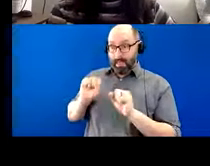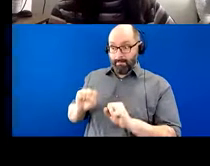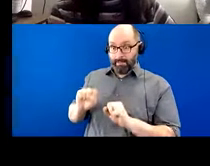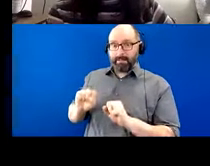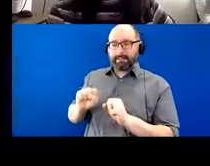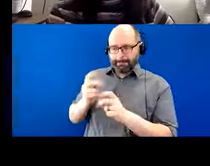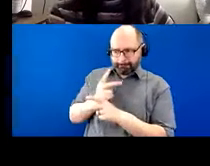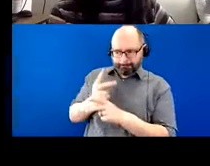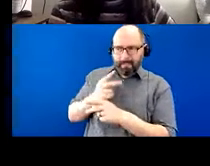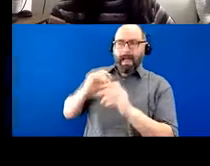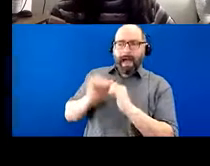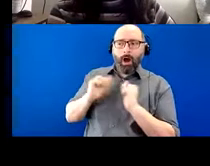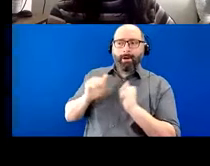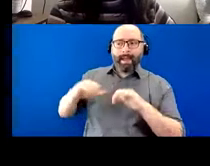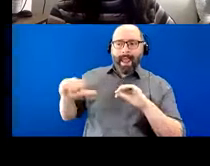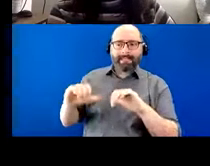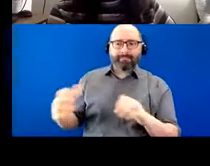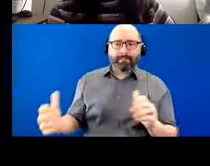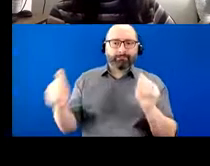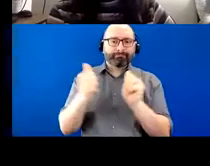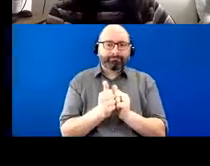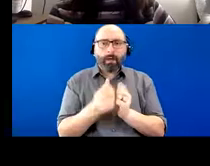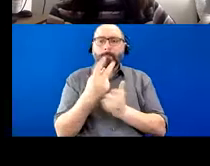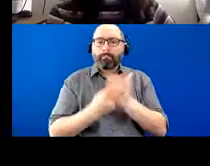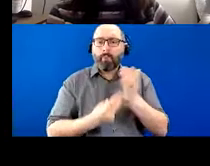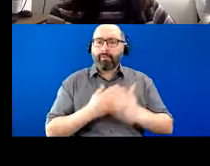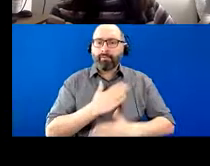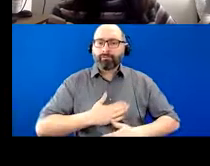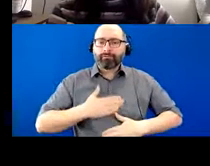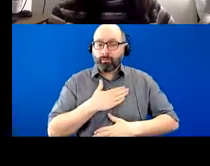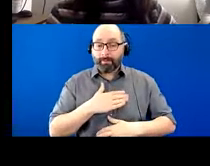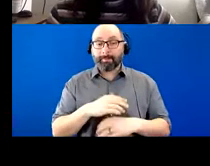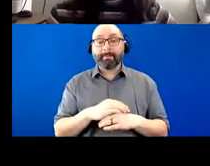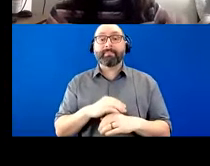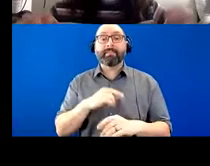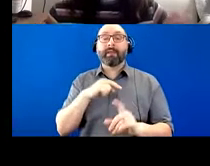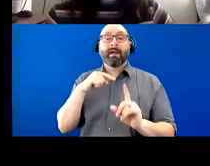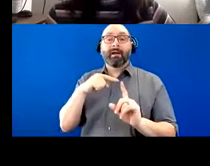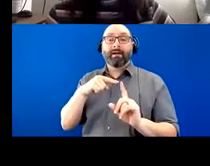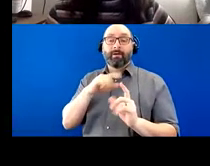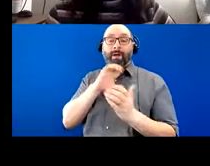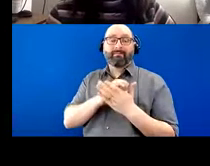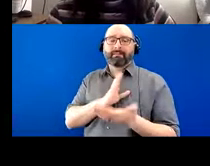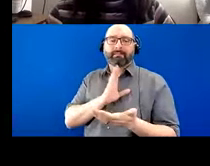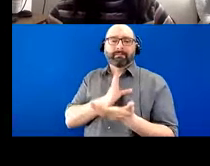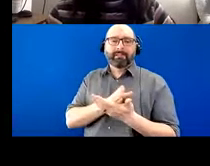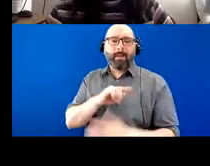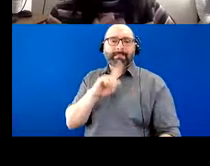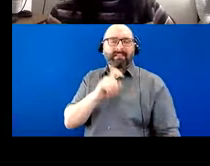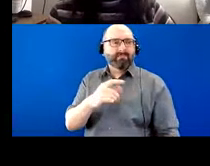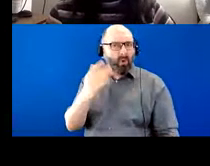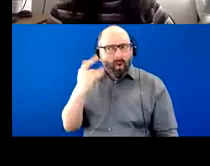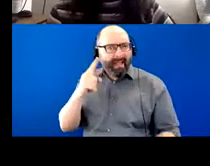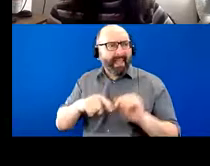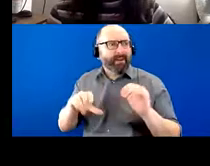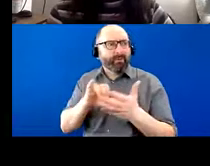them enjoyed and used as a way to connect. Um, she stopped asking, why can't he do this? Um, each